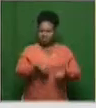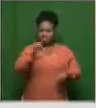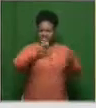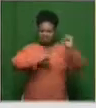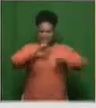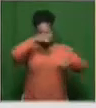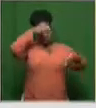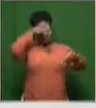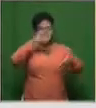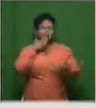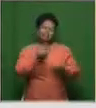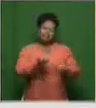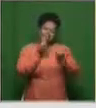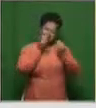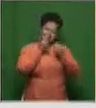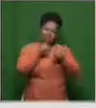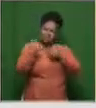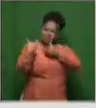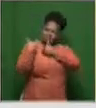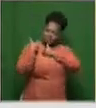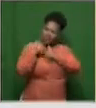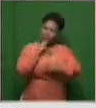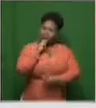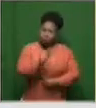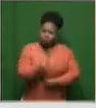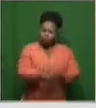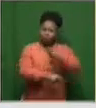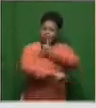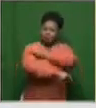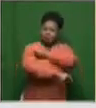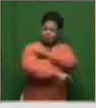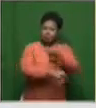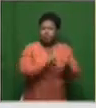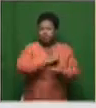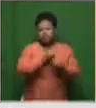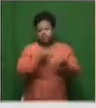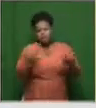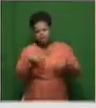educate us on the safety of these vaccines? Because there are a lot of theories.